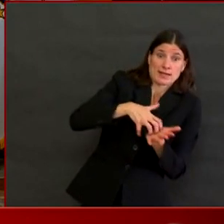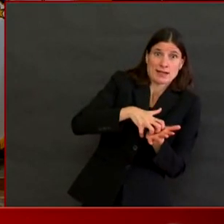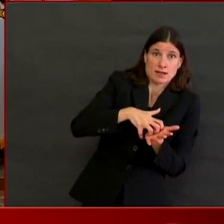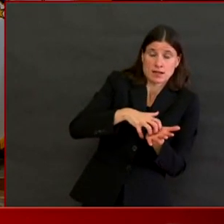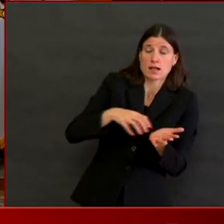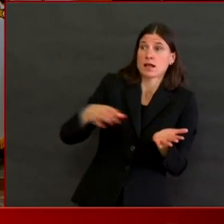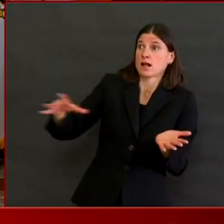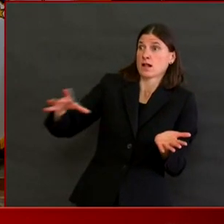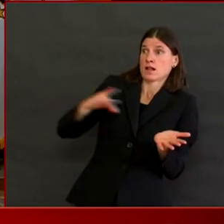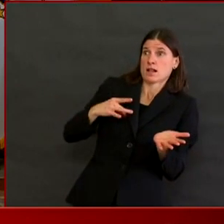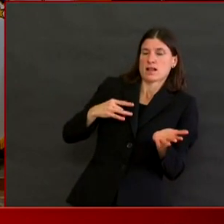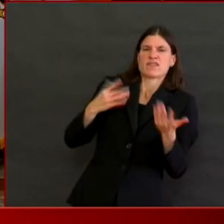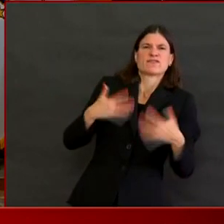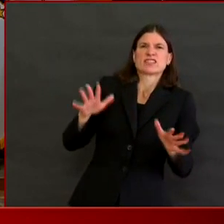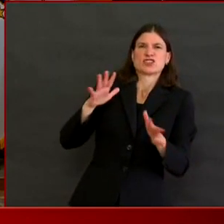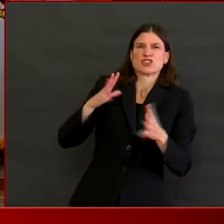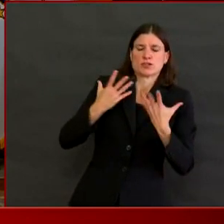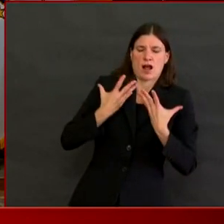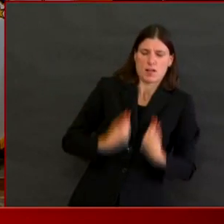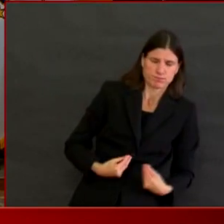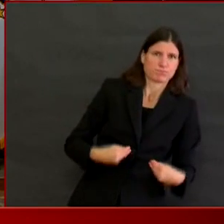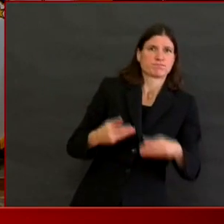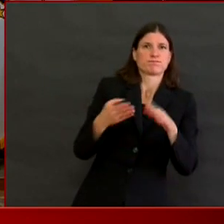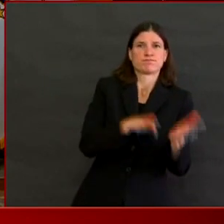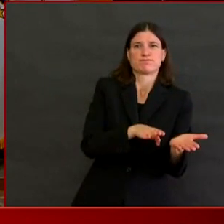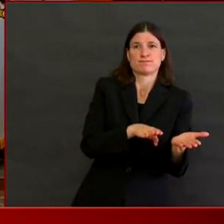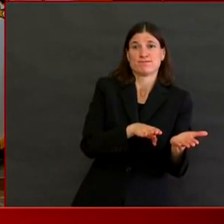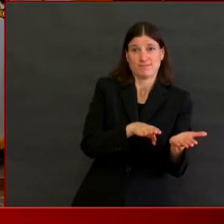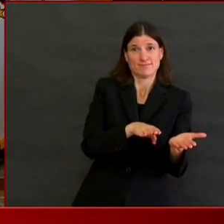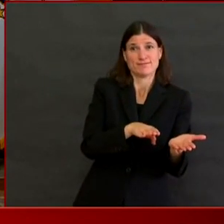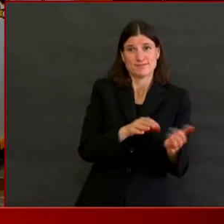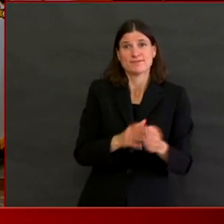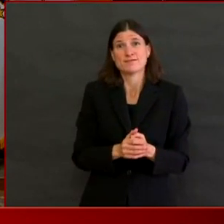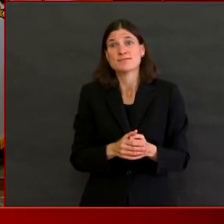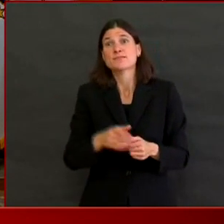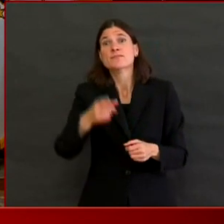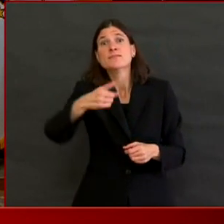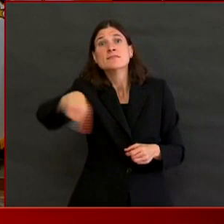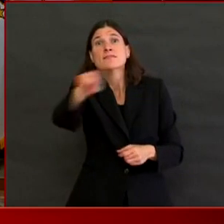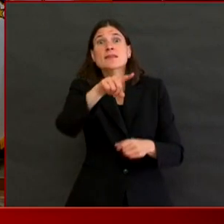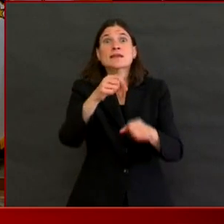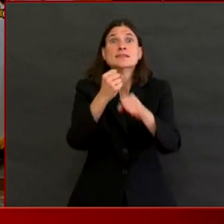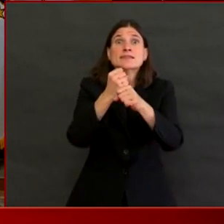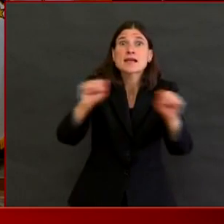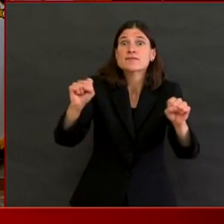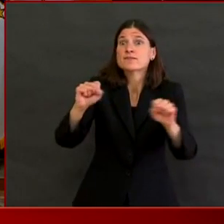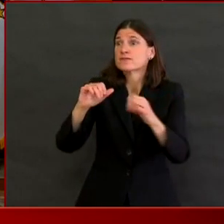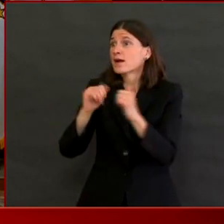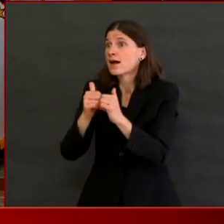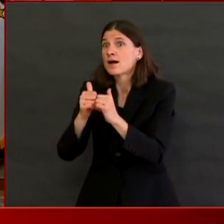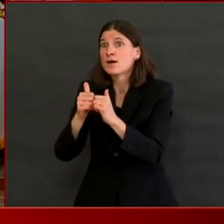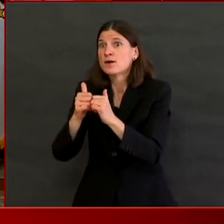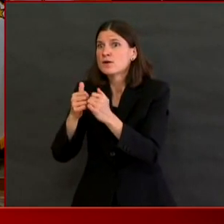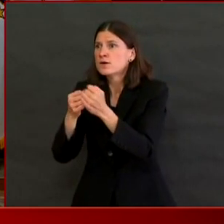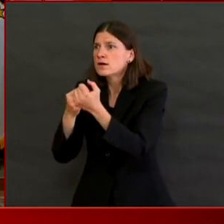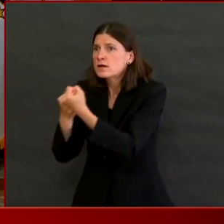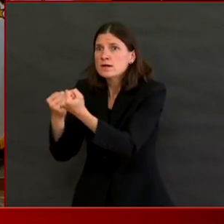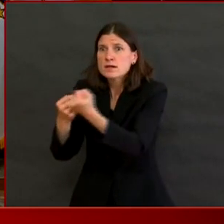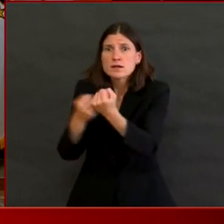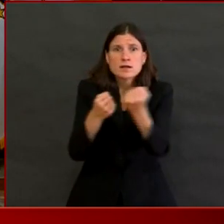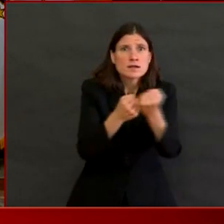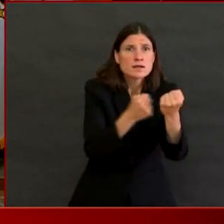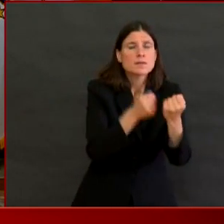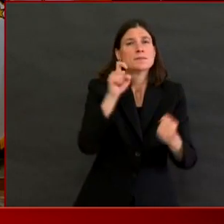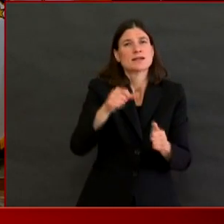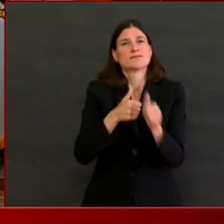Islanders safe is by following the directives we are talking about every day. Stay